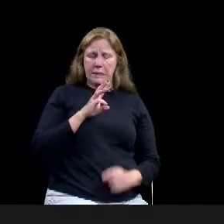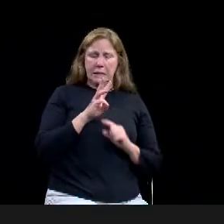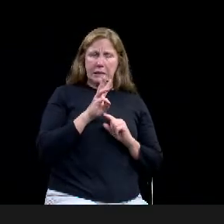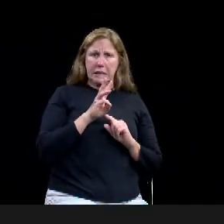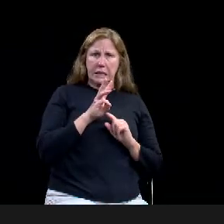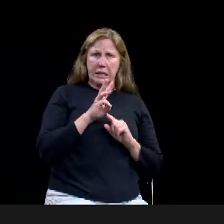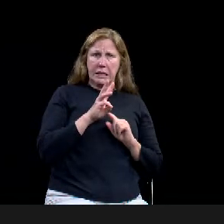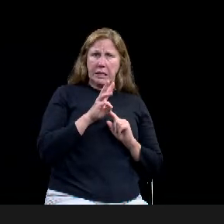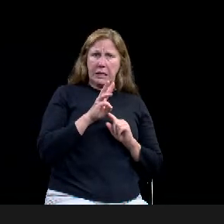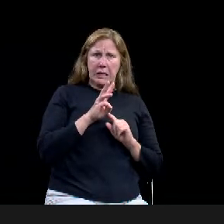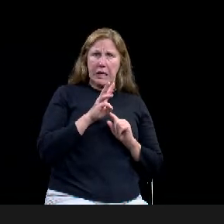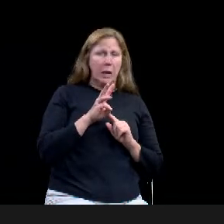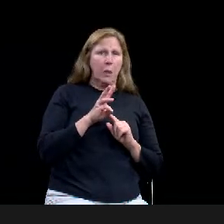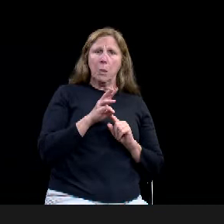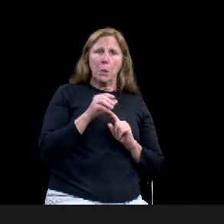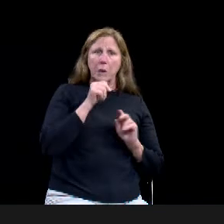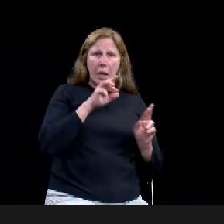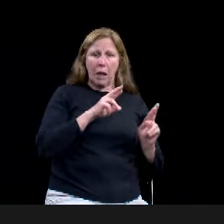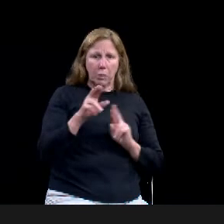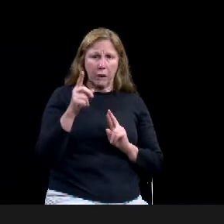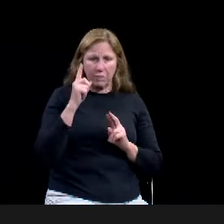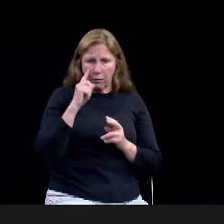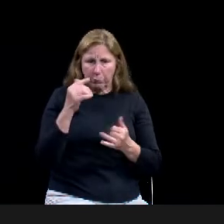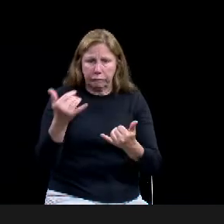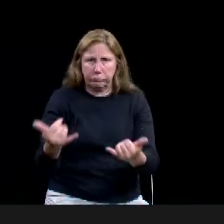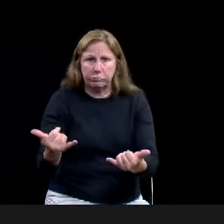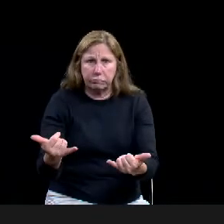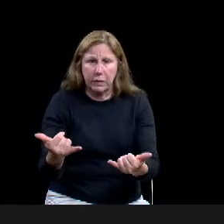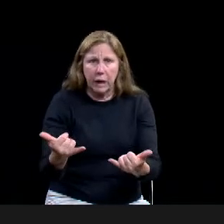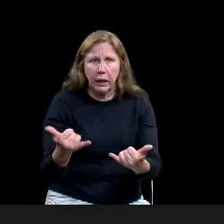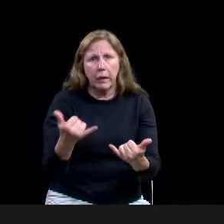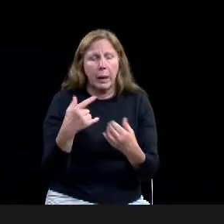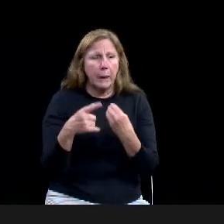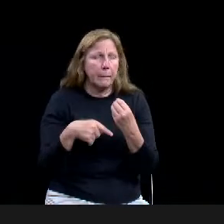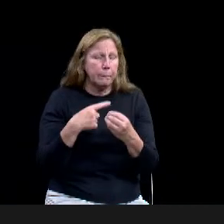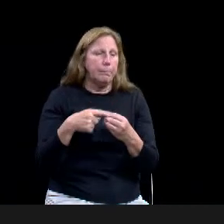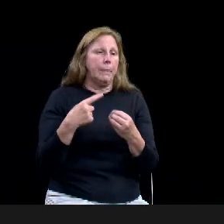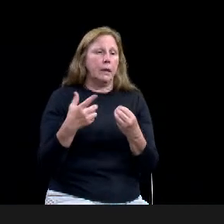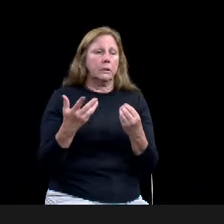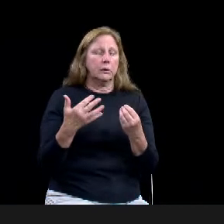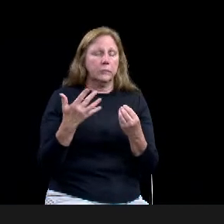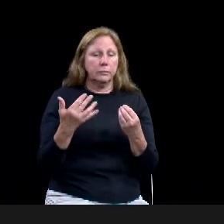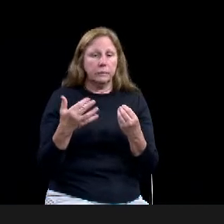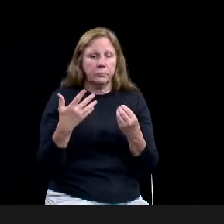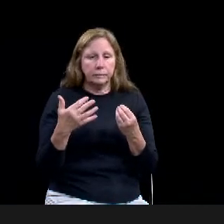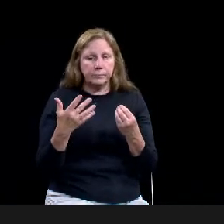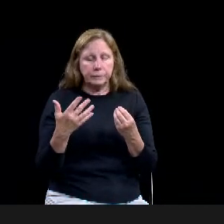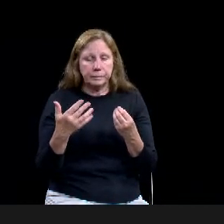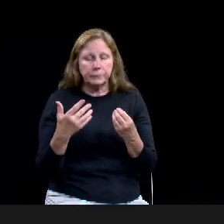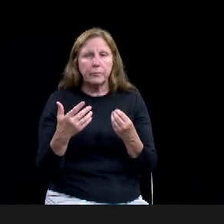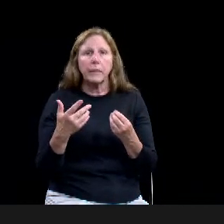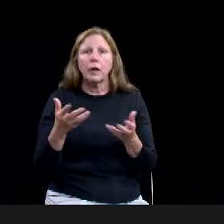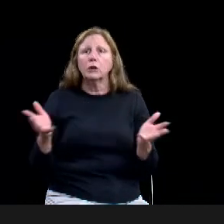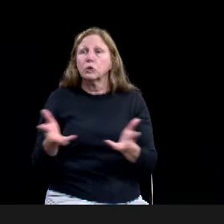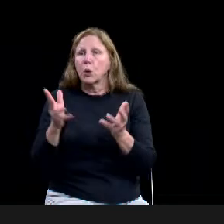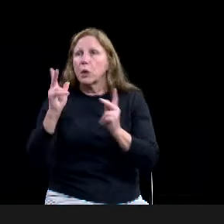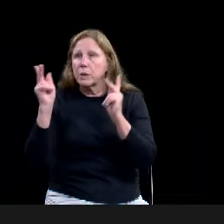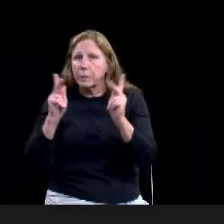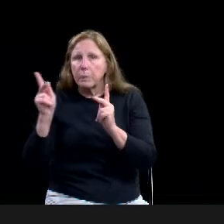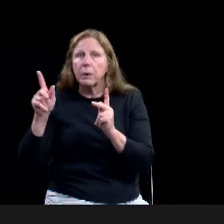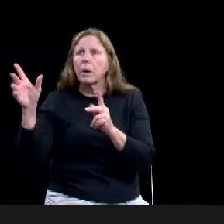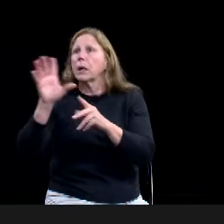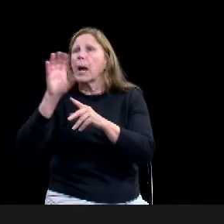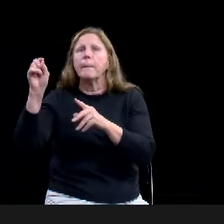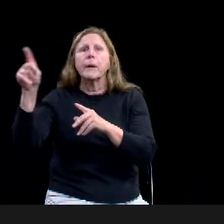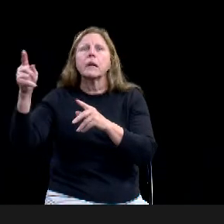incentivizing major corporations where we are, you know, and, and that we do need residences, you know, that we are, we're short